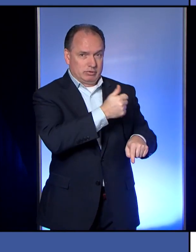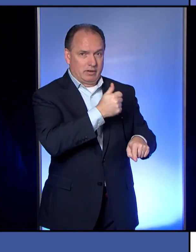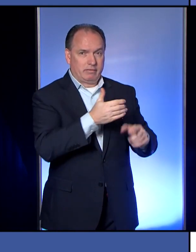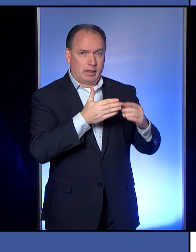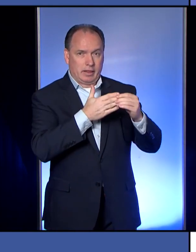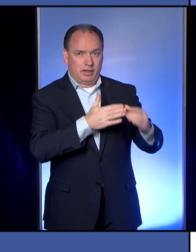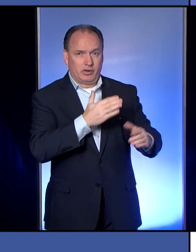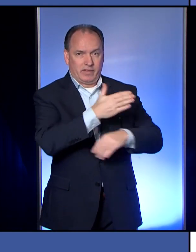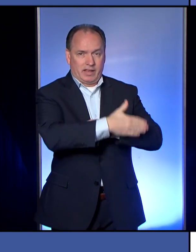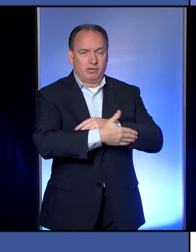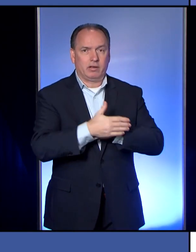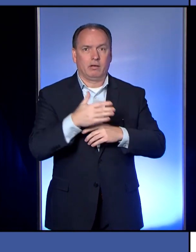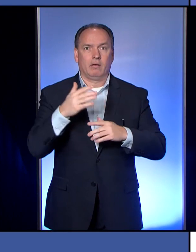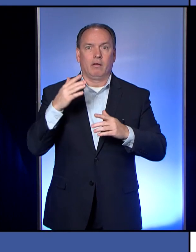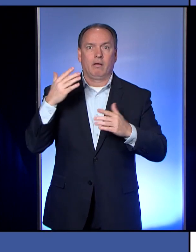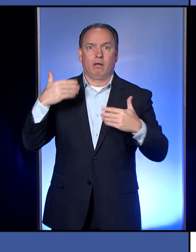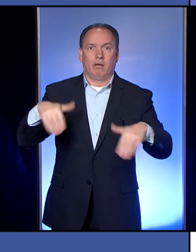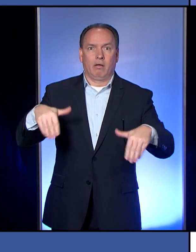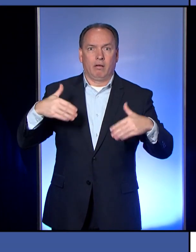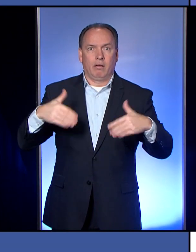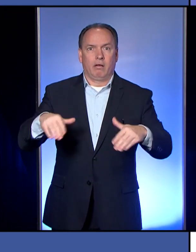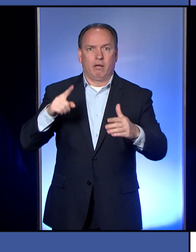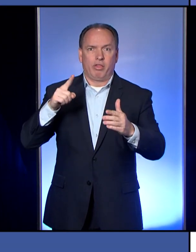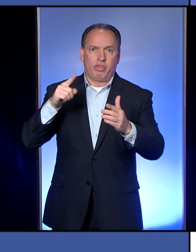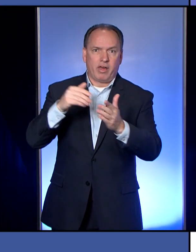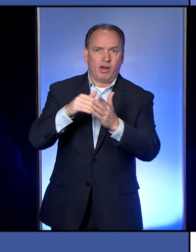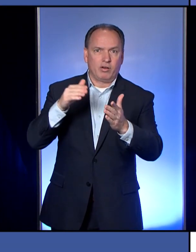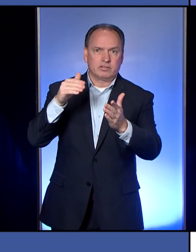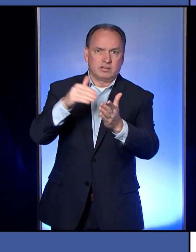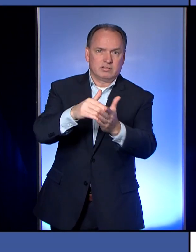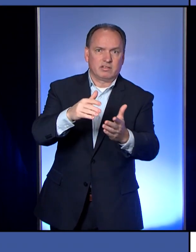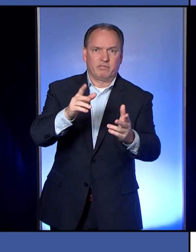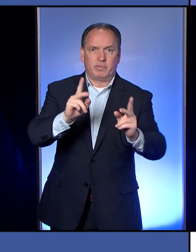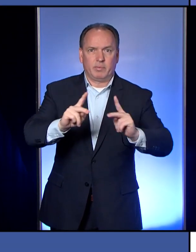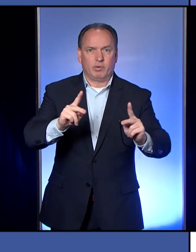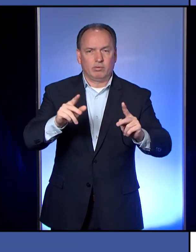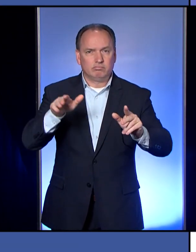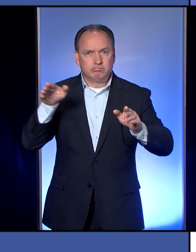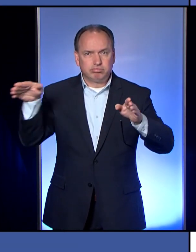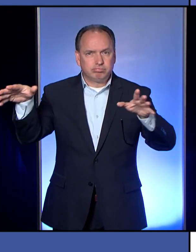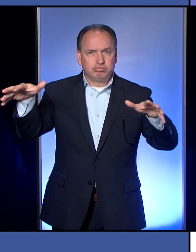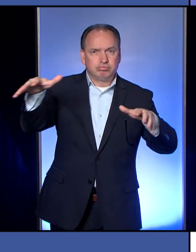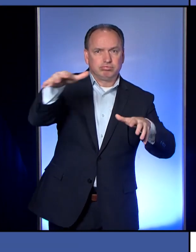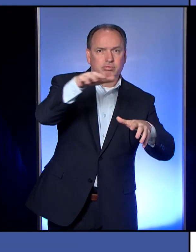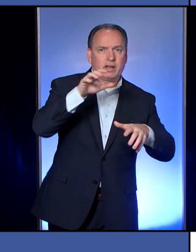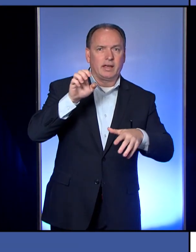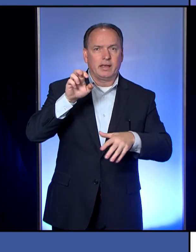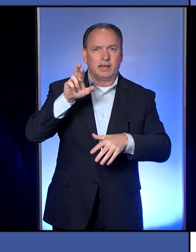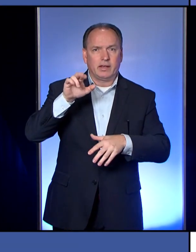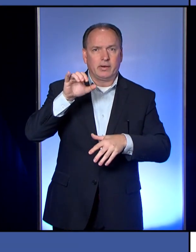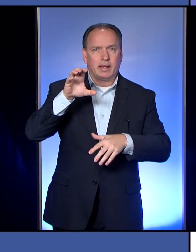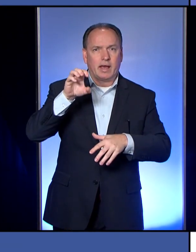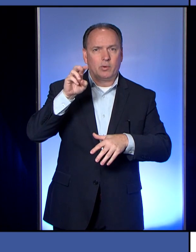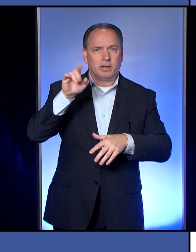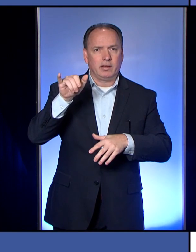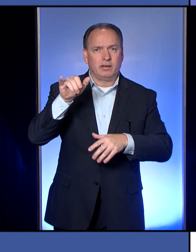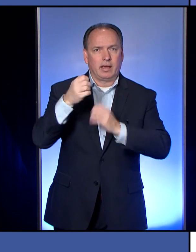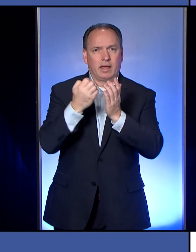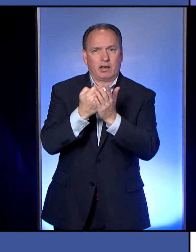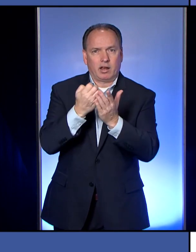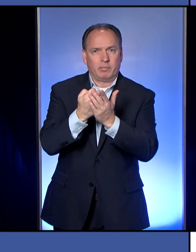thousands of folks from every different corner of the Erie County economy now out of a job?